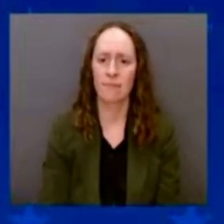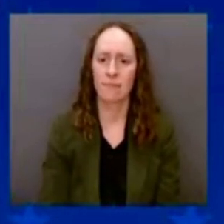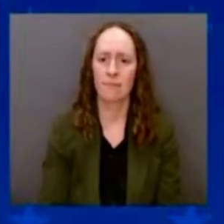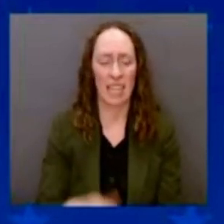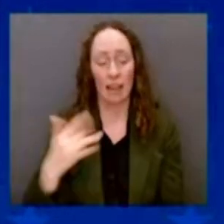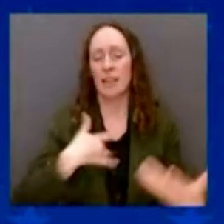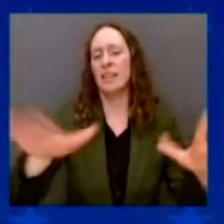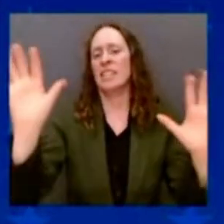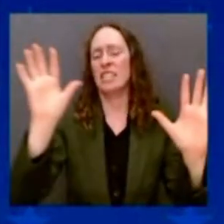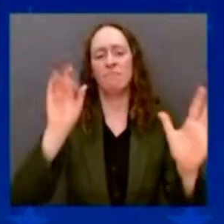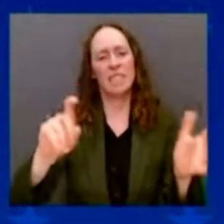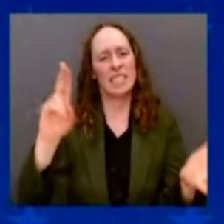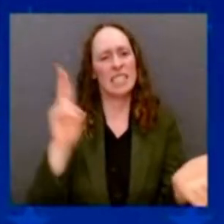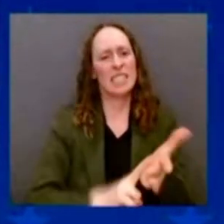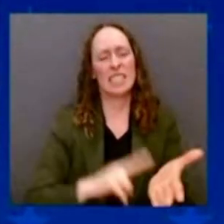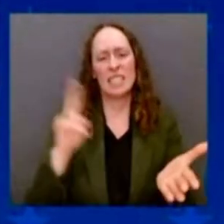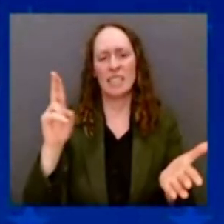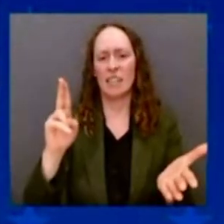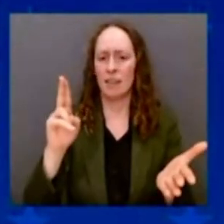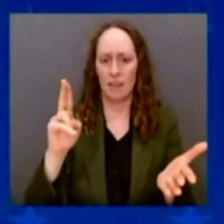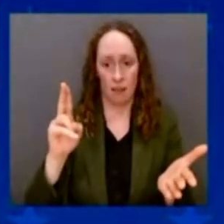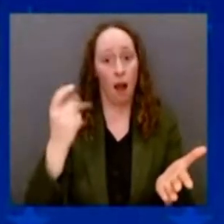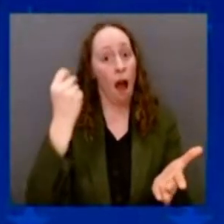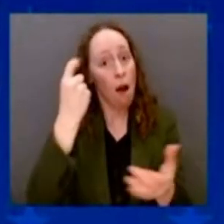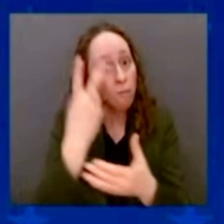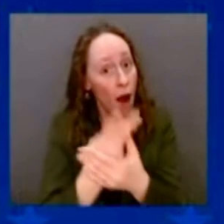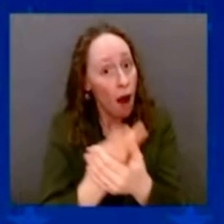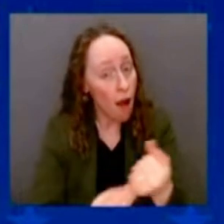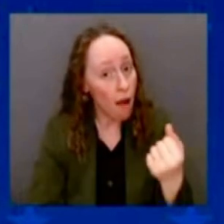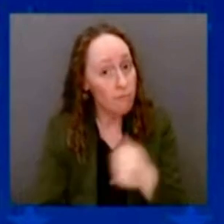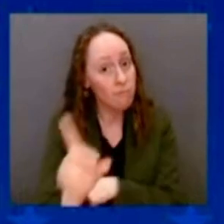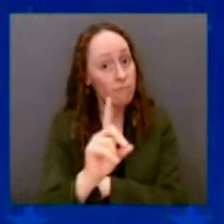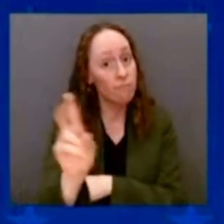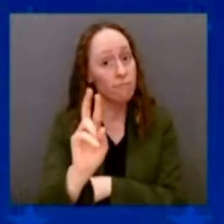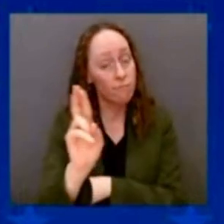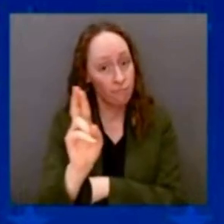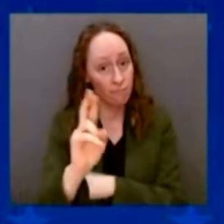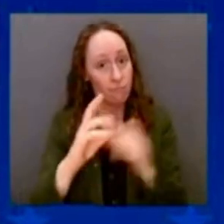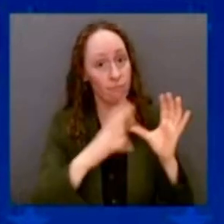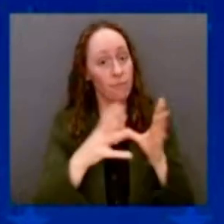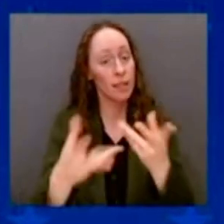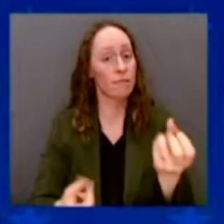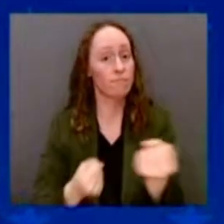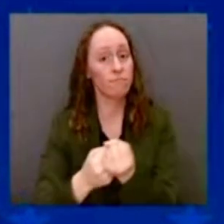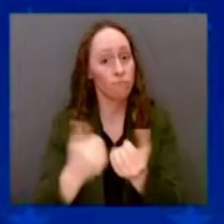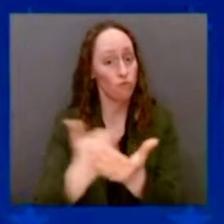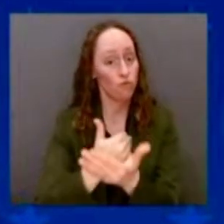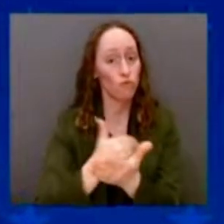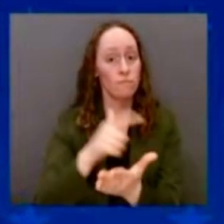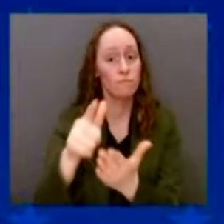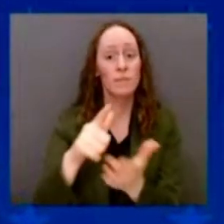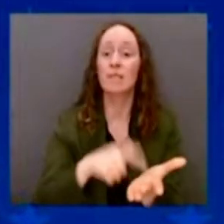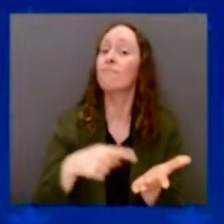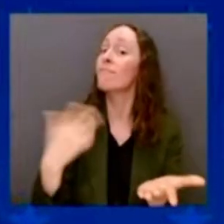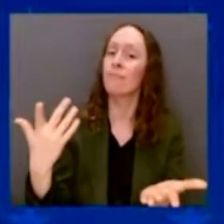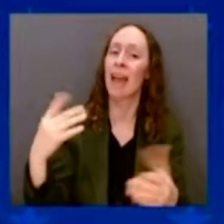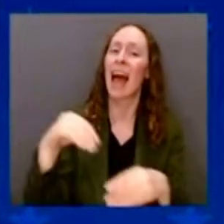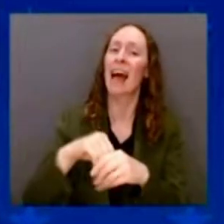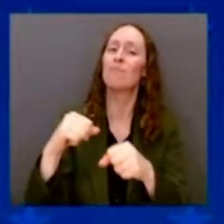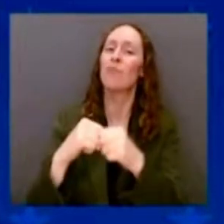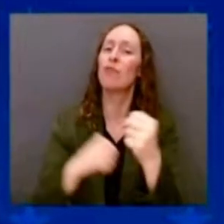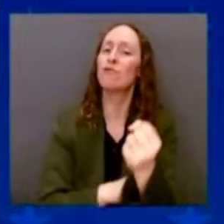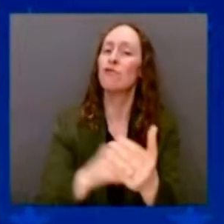infrastructure law, the most significant instrument and investment to modernize our infrastructure in nearly 70 years since the Eisenhower.